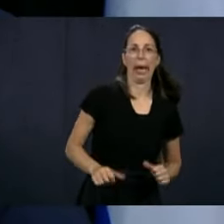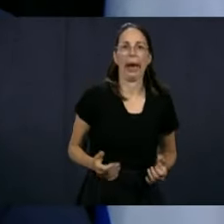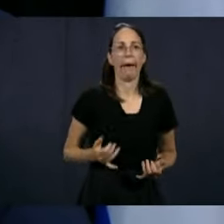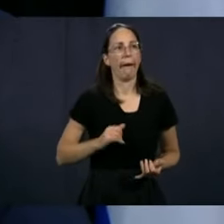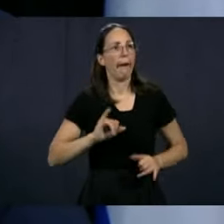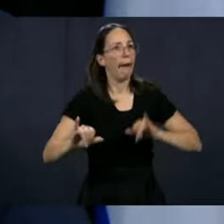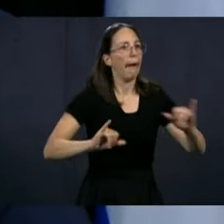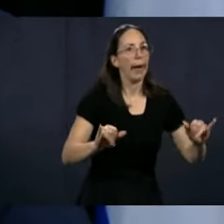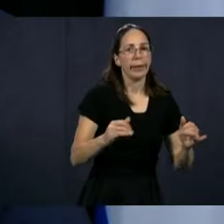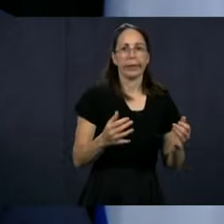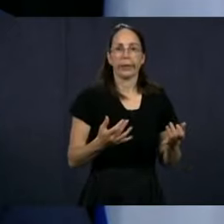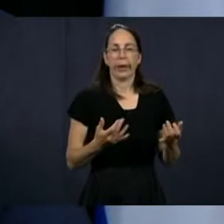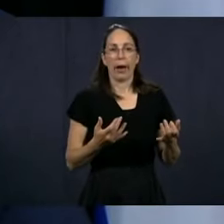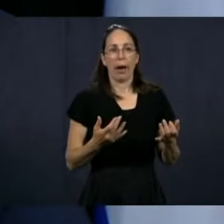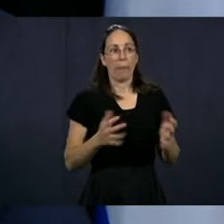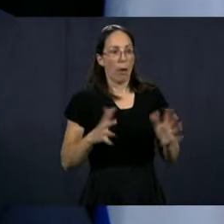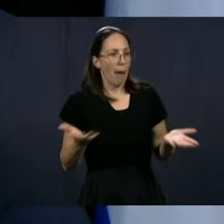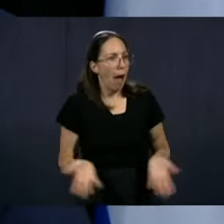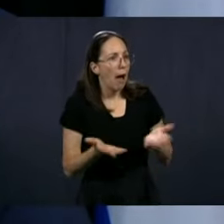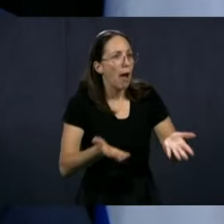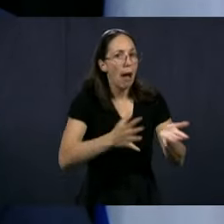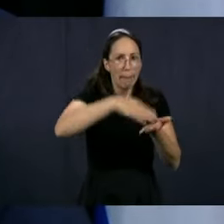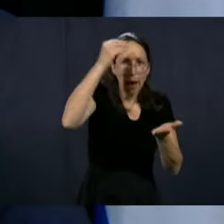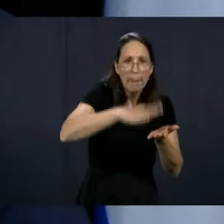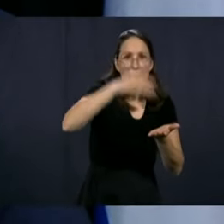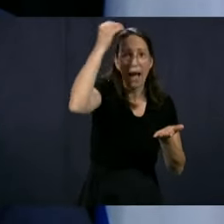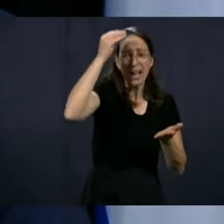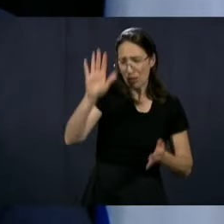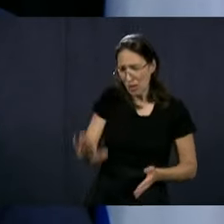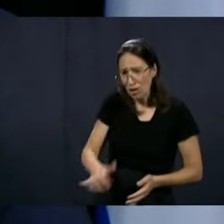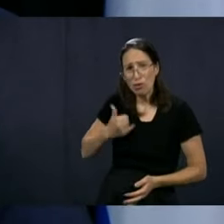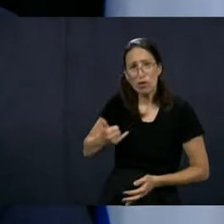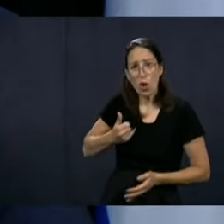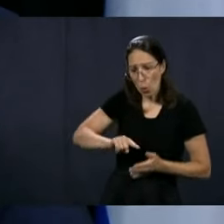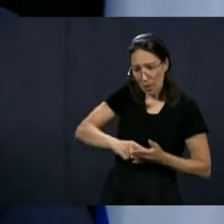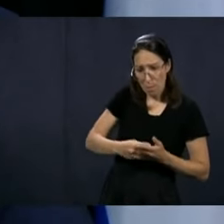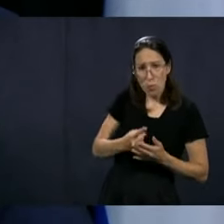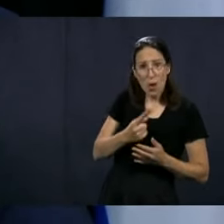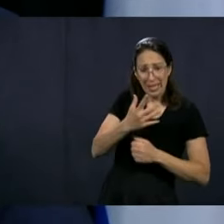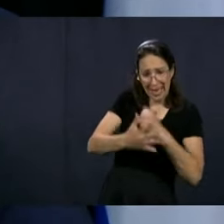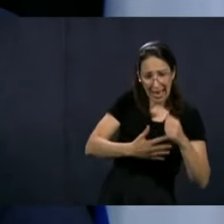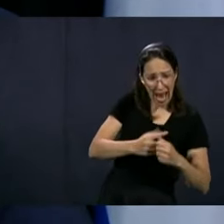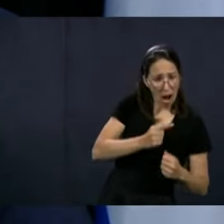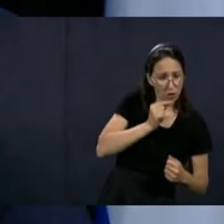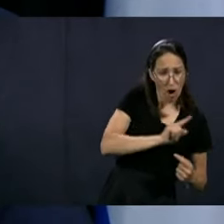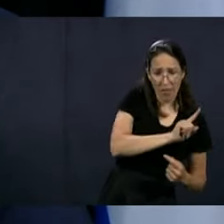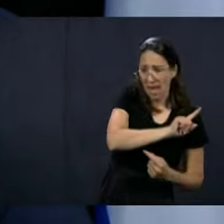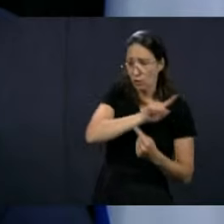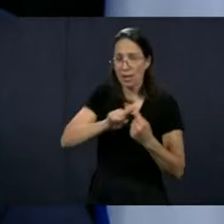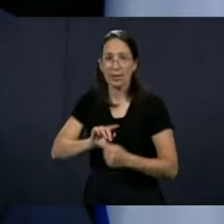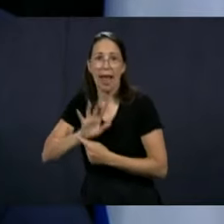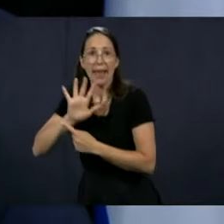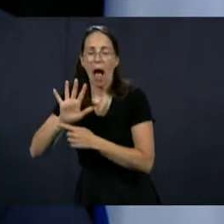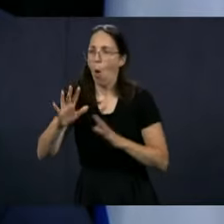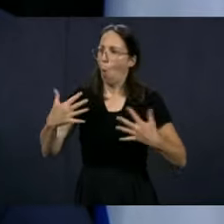at home confined in terms of development. You know, the first five years of life are major in the development of children.